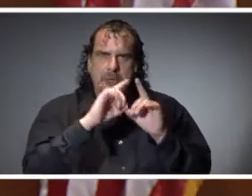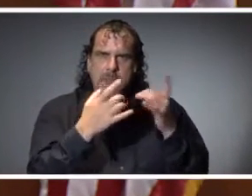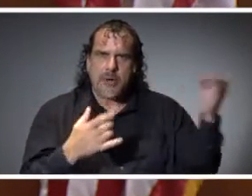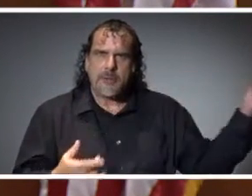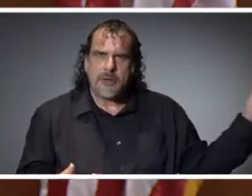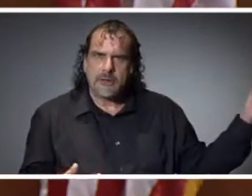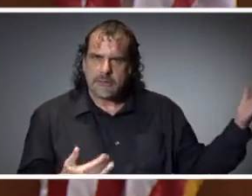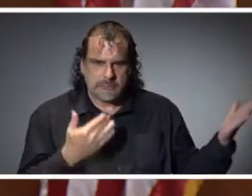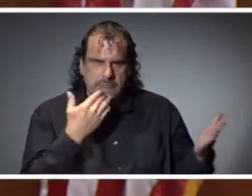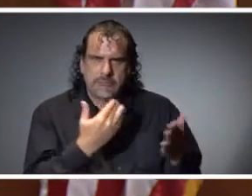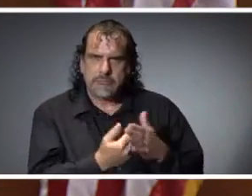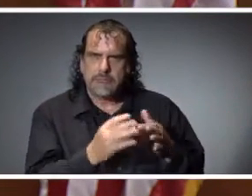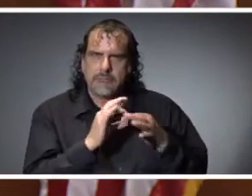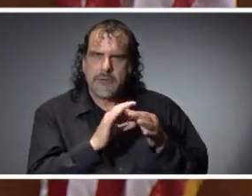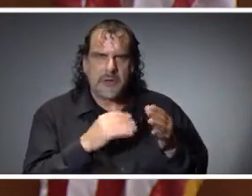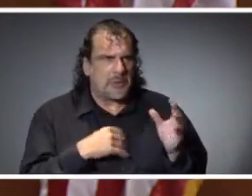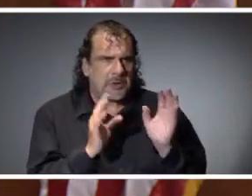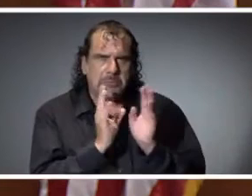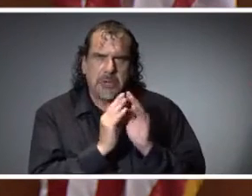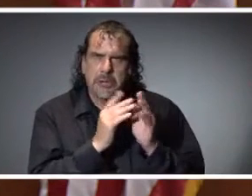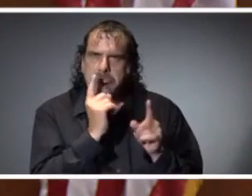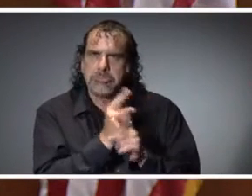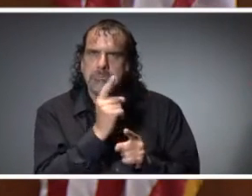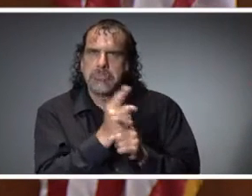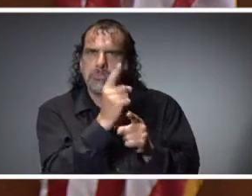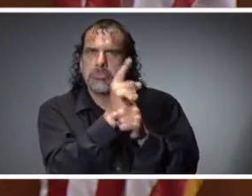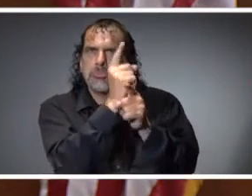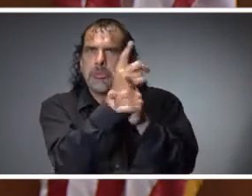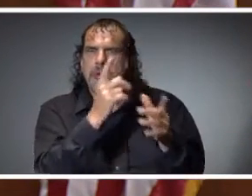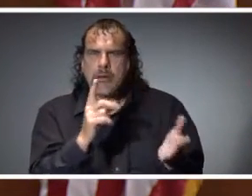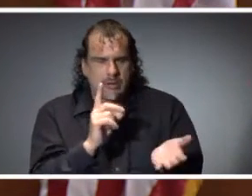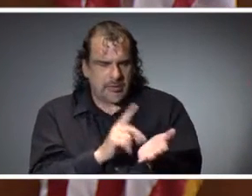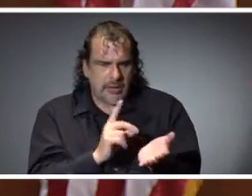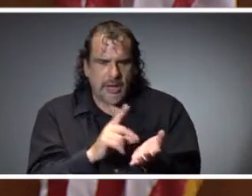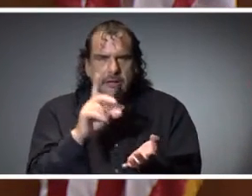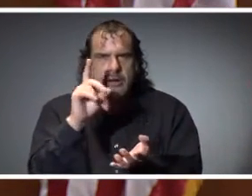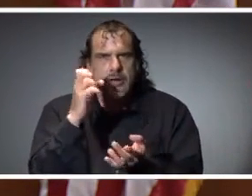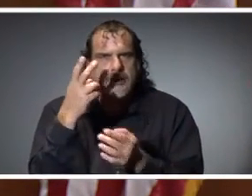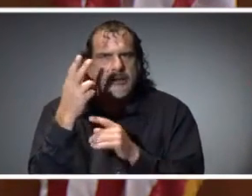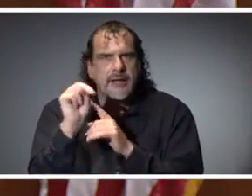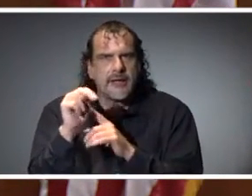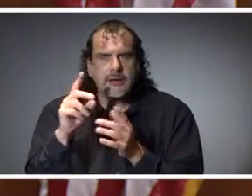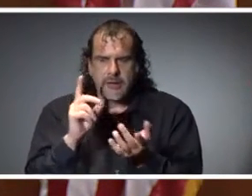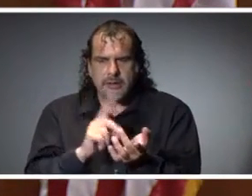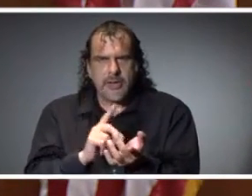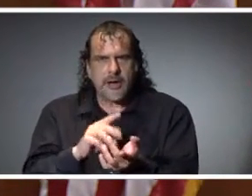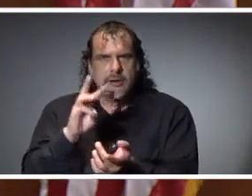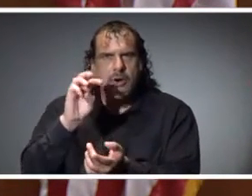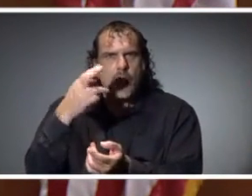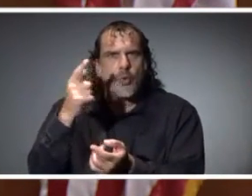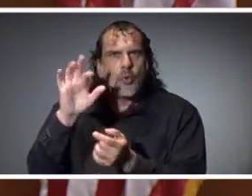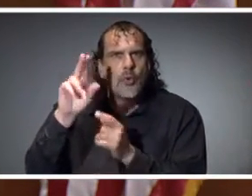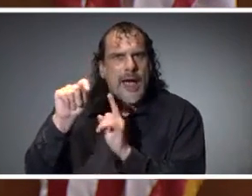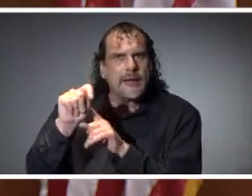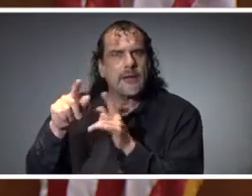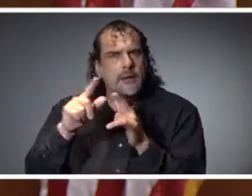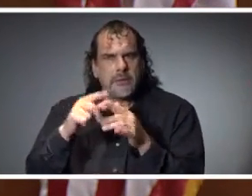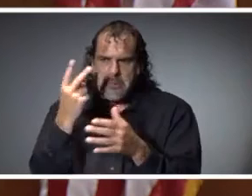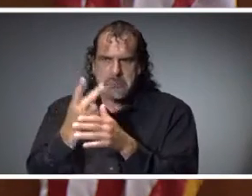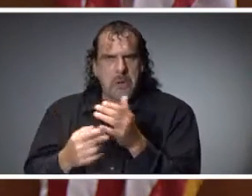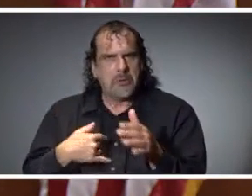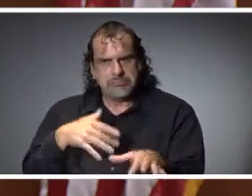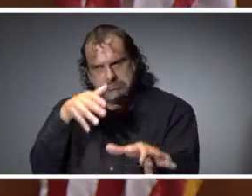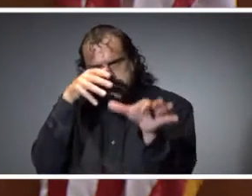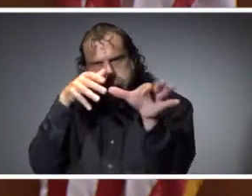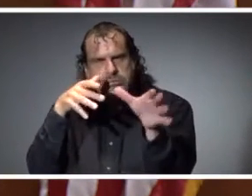and we meet regularly and and dr. Dean and dr. Wright are both very capable competent